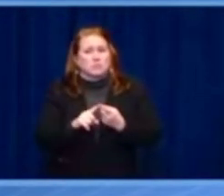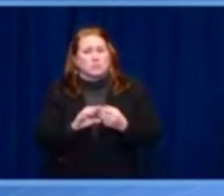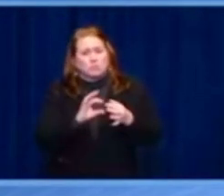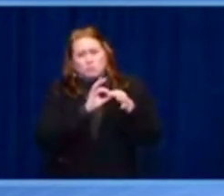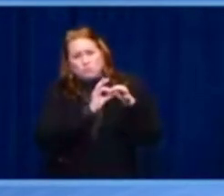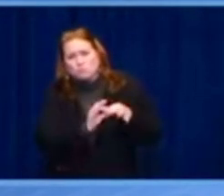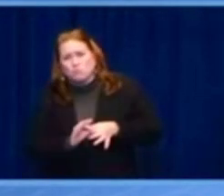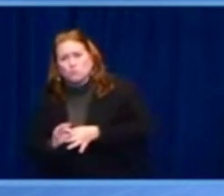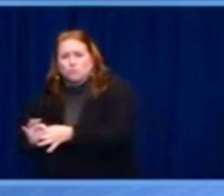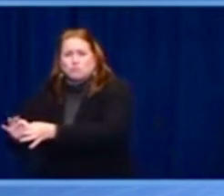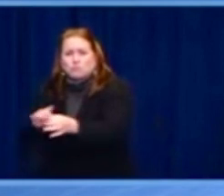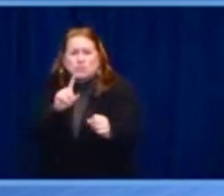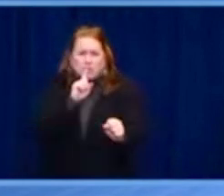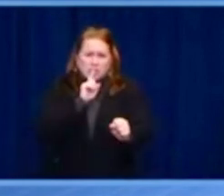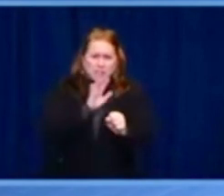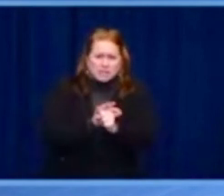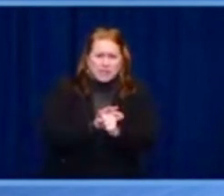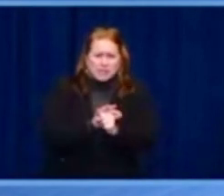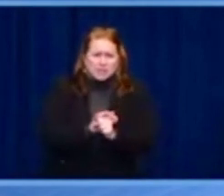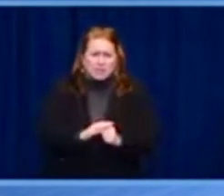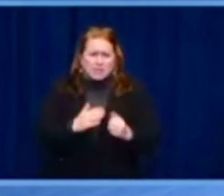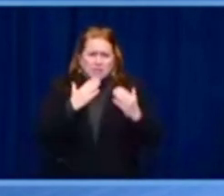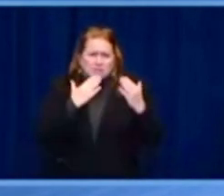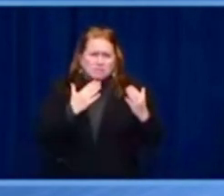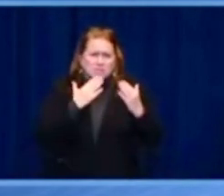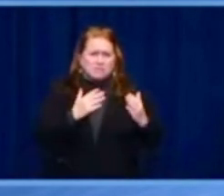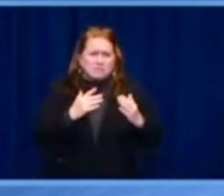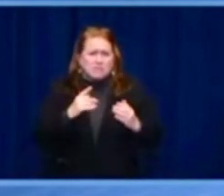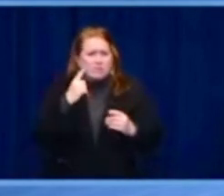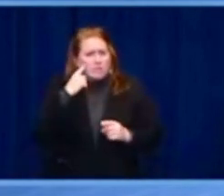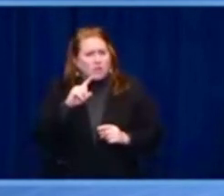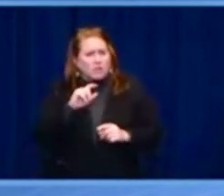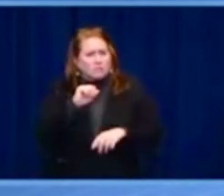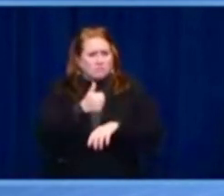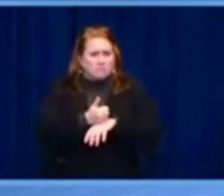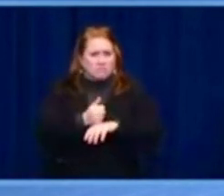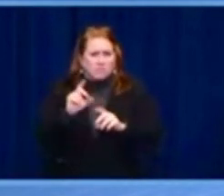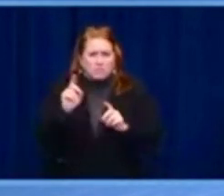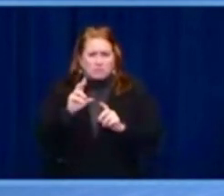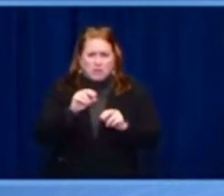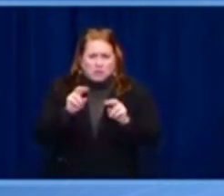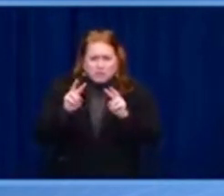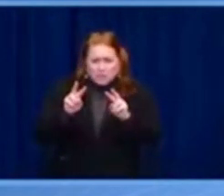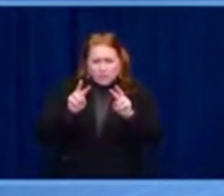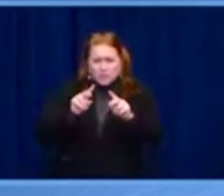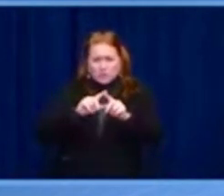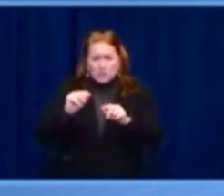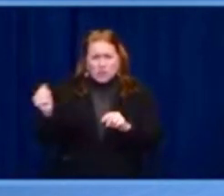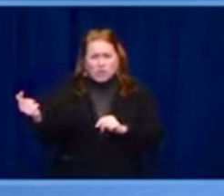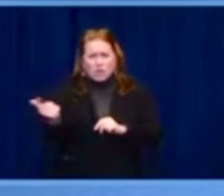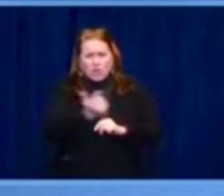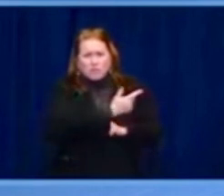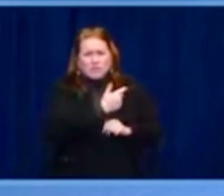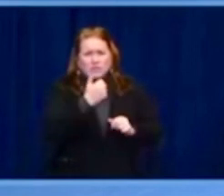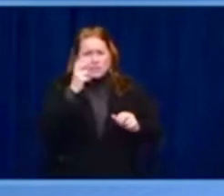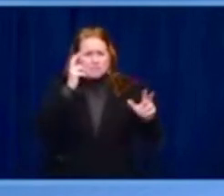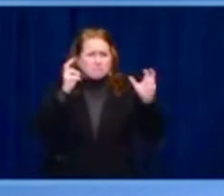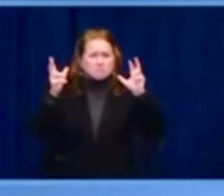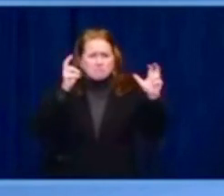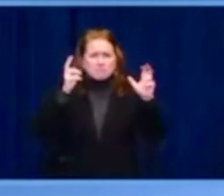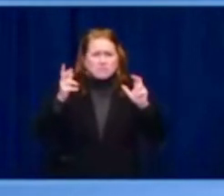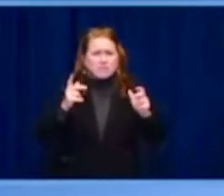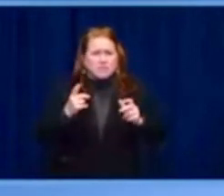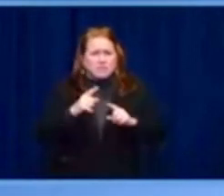We need to defend and strengthen democracy. As a NATO and European Union member, Slovakia will do its share.